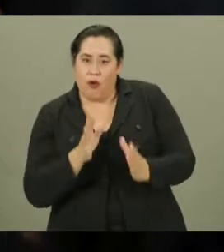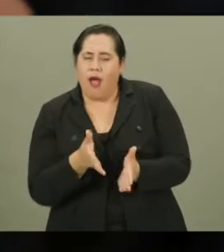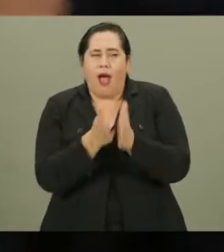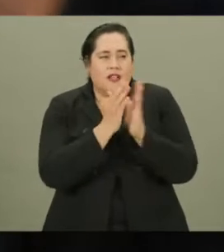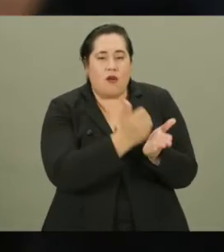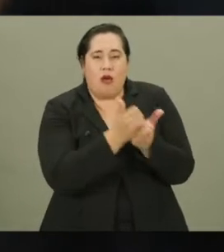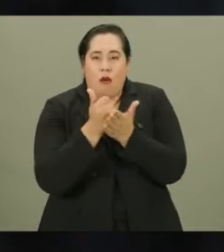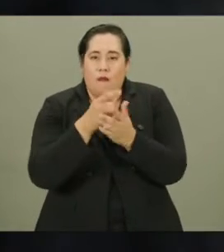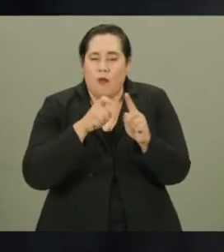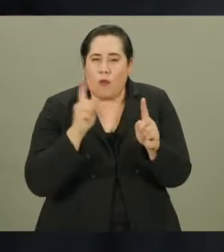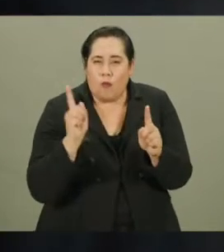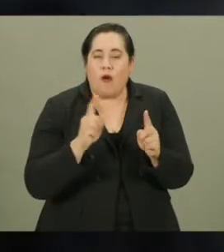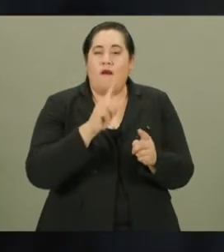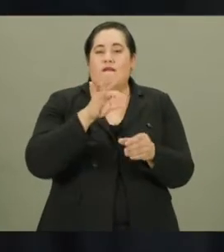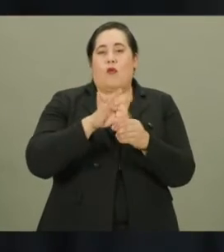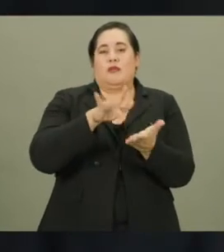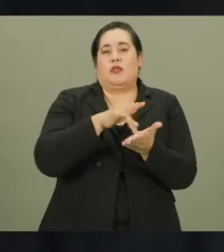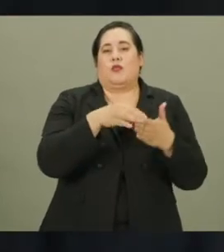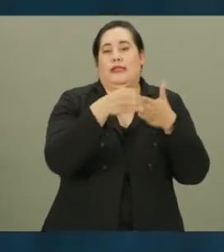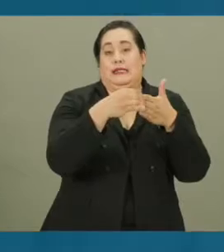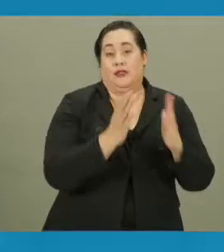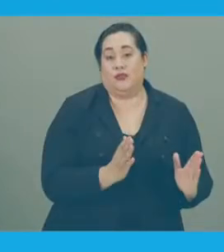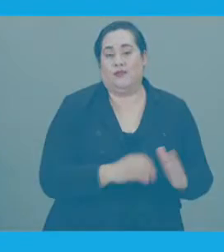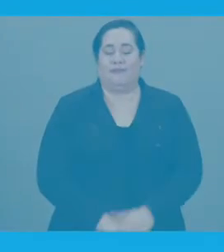voter, ask for help from your vote center leads.